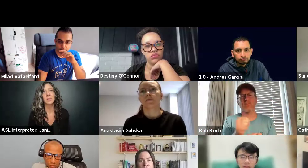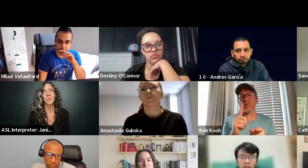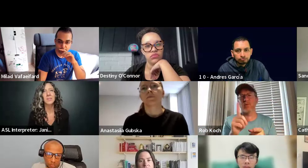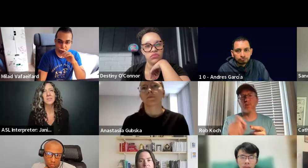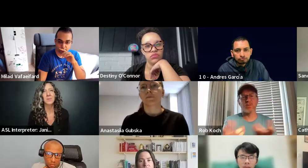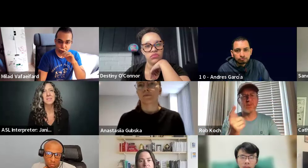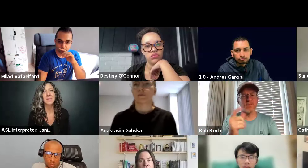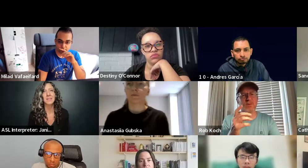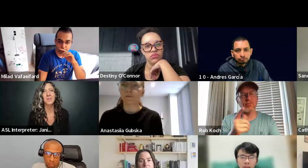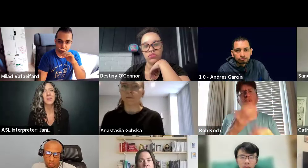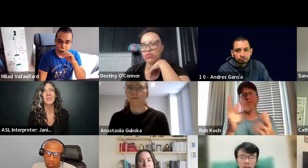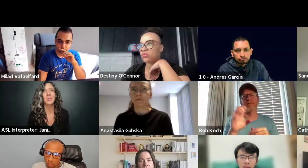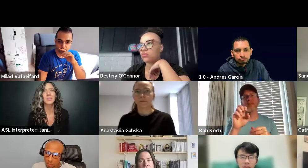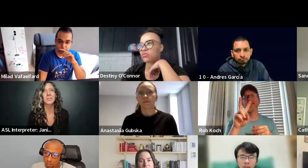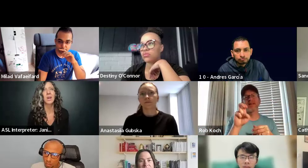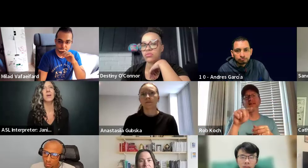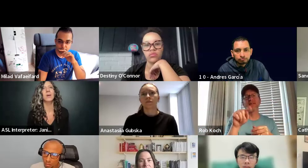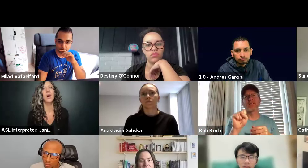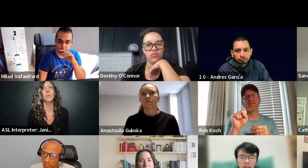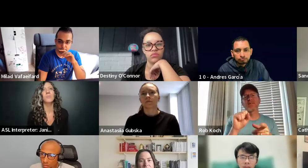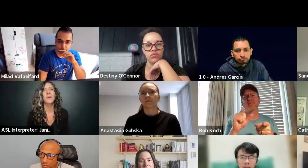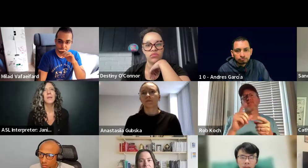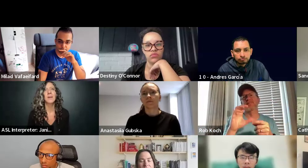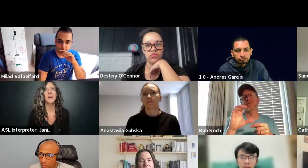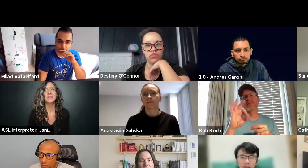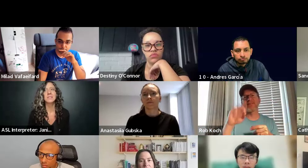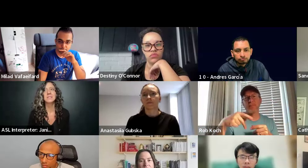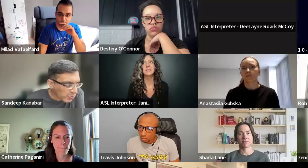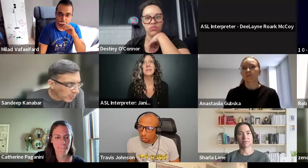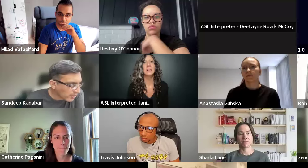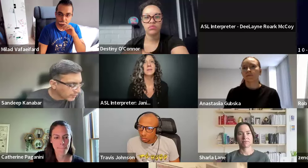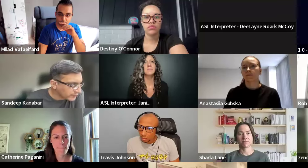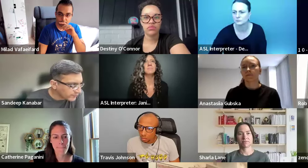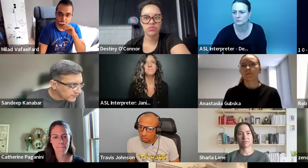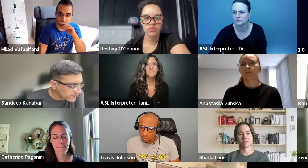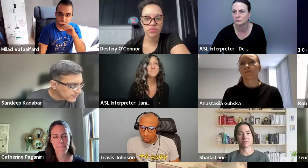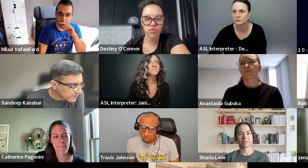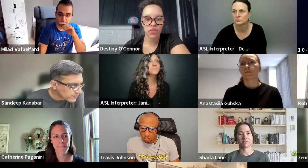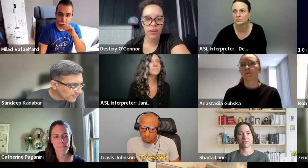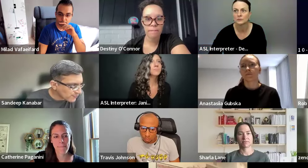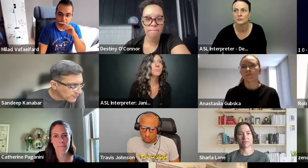English. What else did I want to say? You had another question. Oh, events. Um,